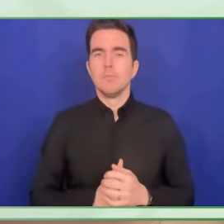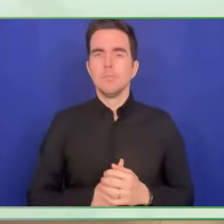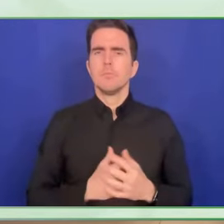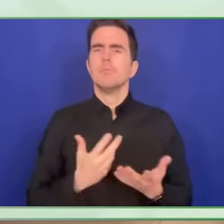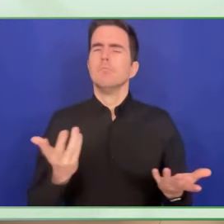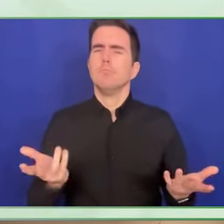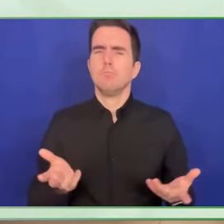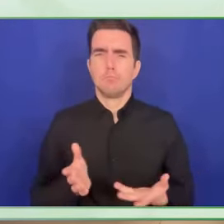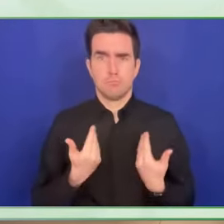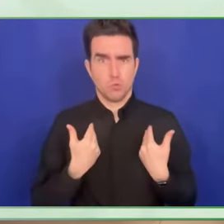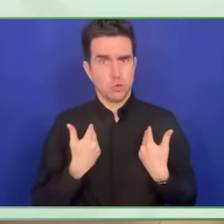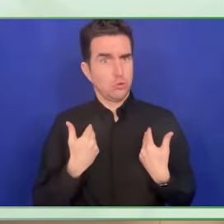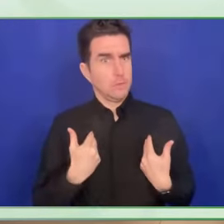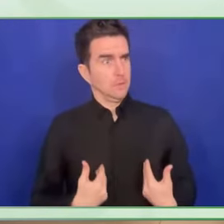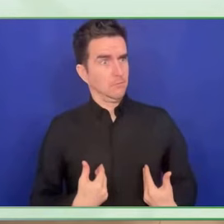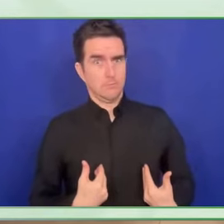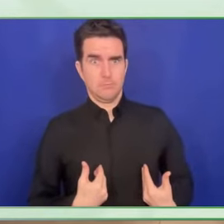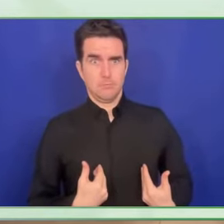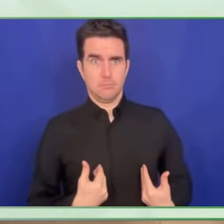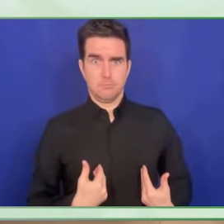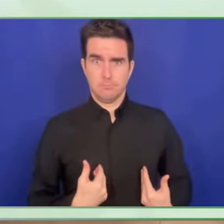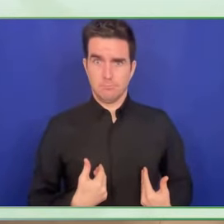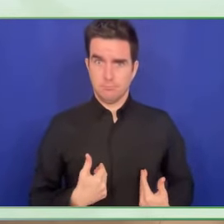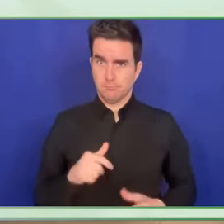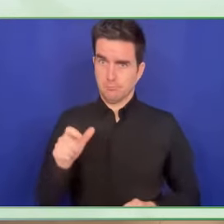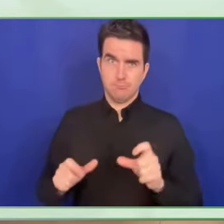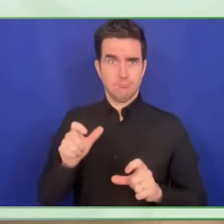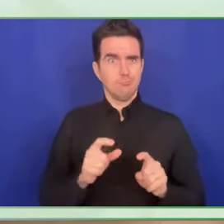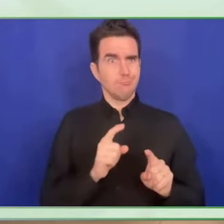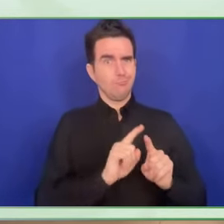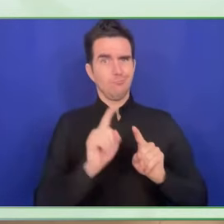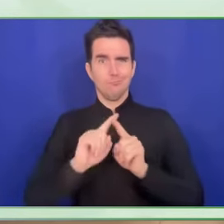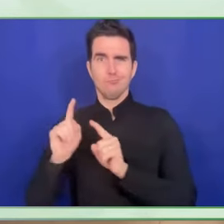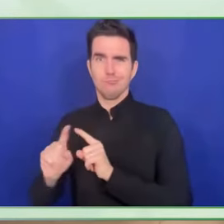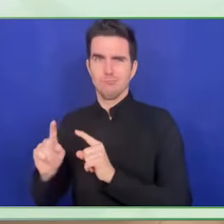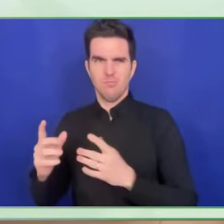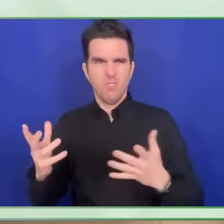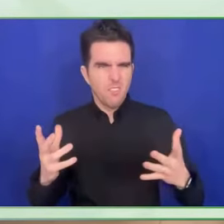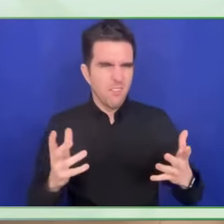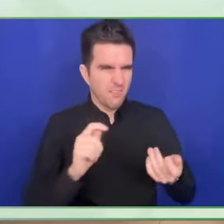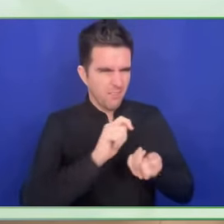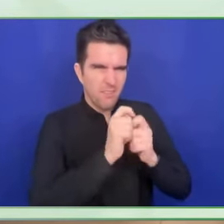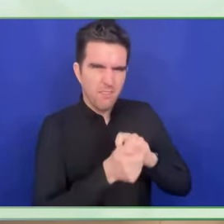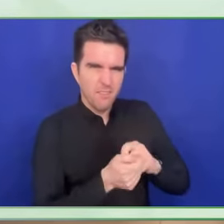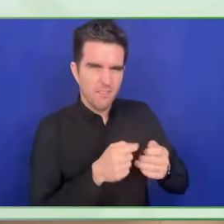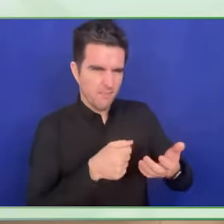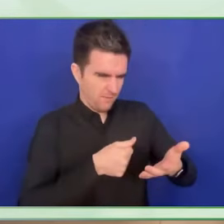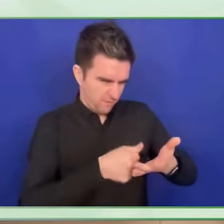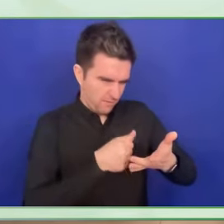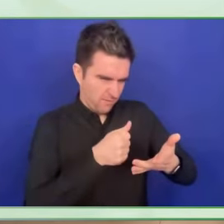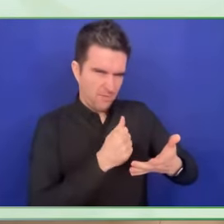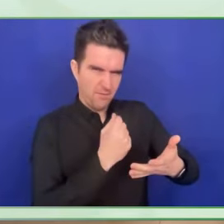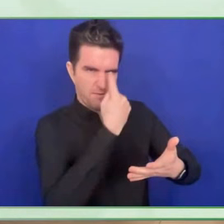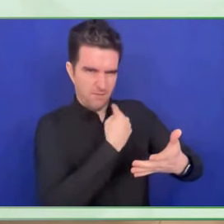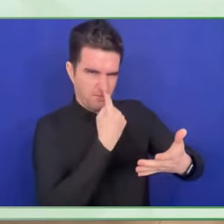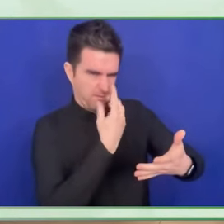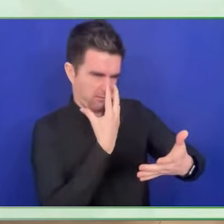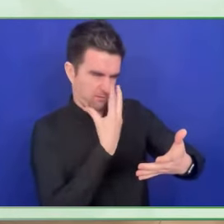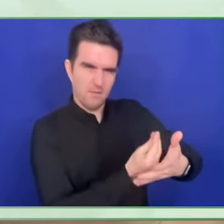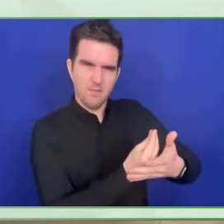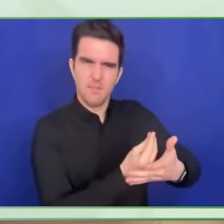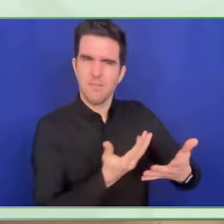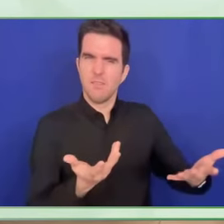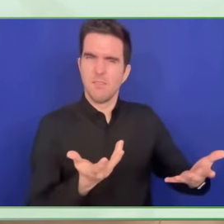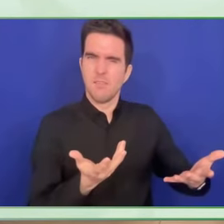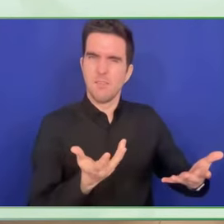the presentation. Just briefly, I wanted to say thank you to the organisation, to La ONCE Group, to you, Almudena,